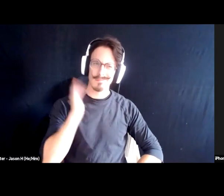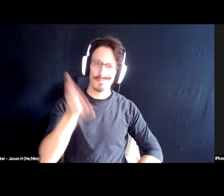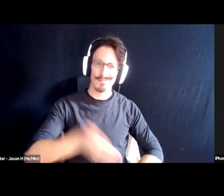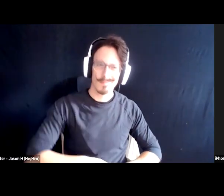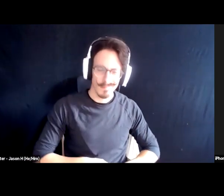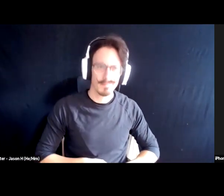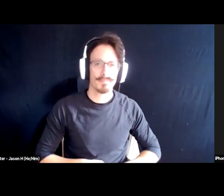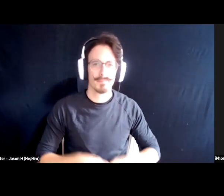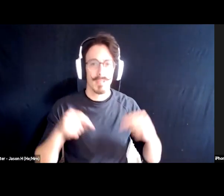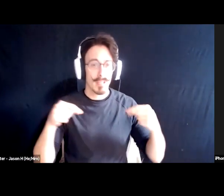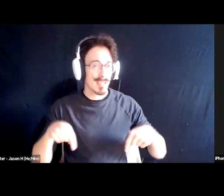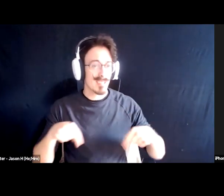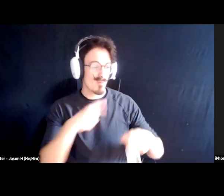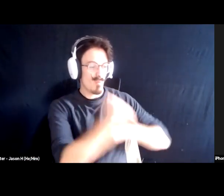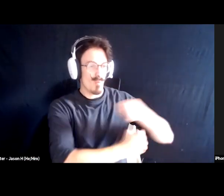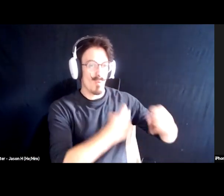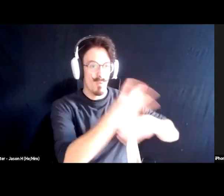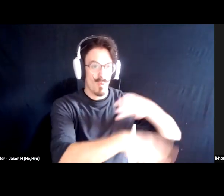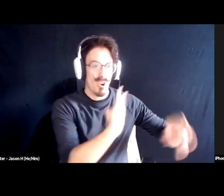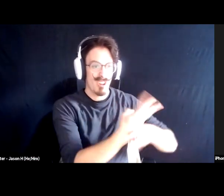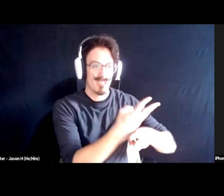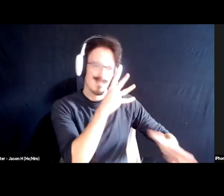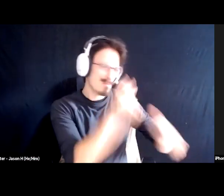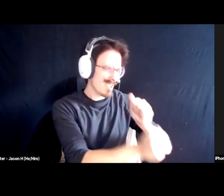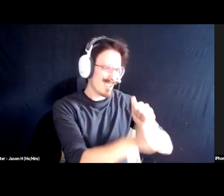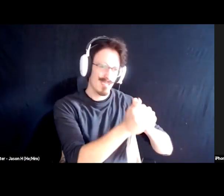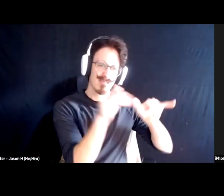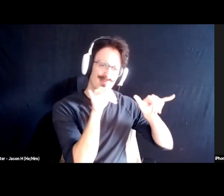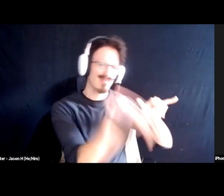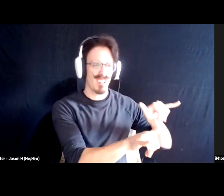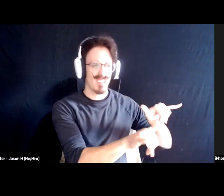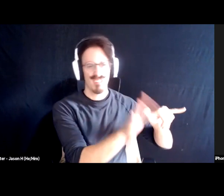Listen to me, no world is always gonna stay the same.